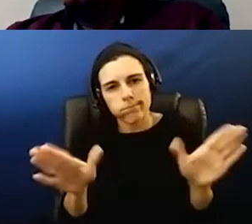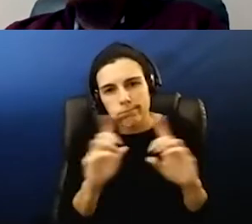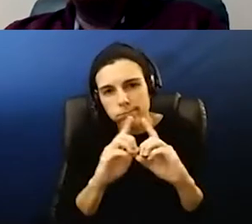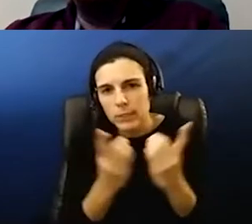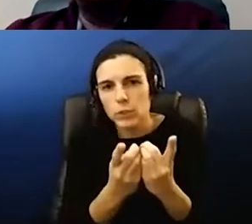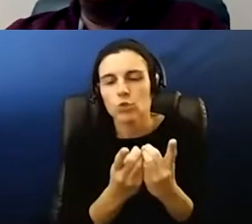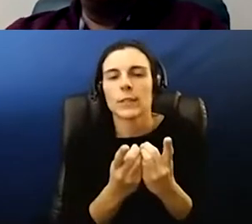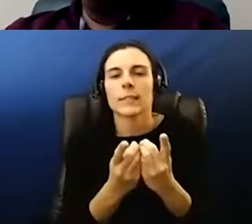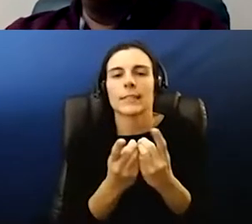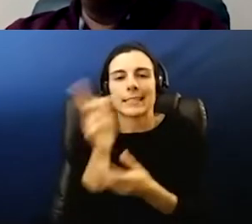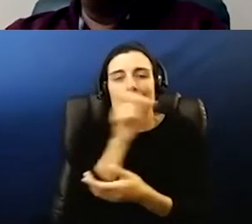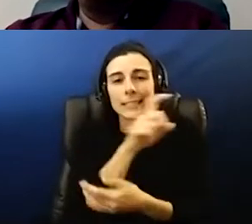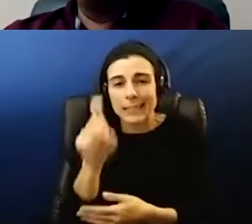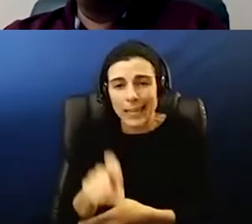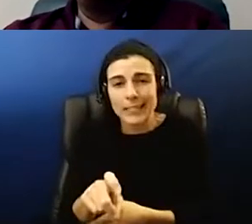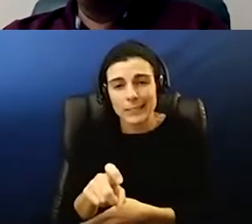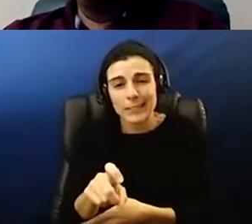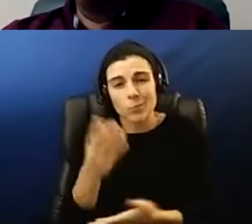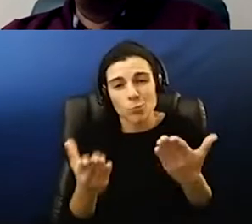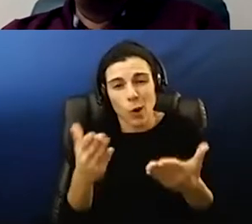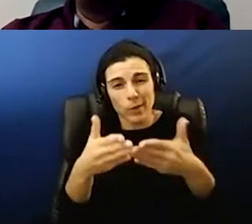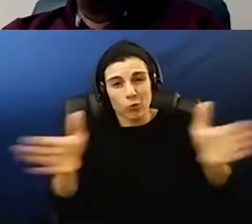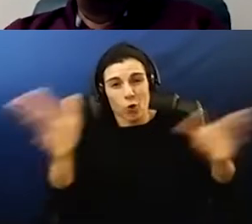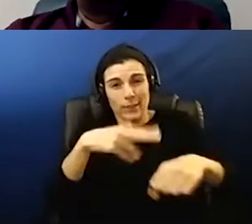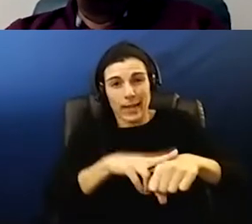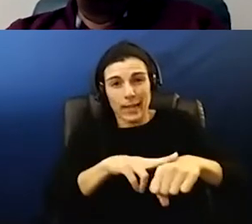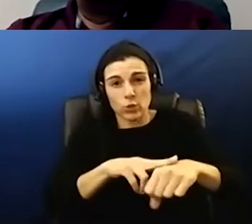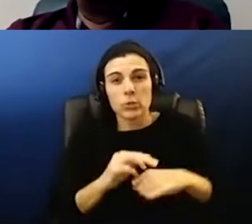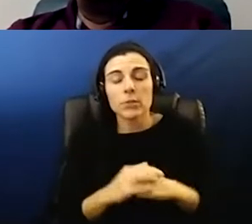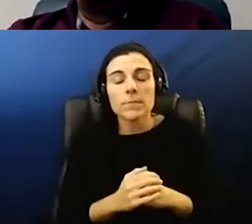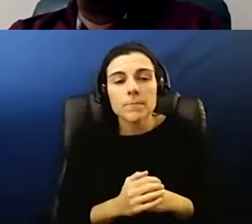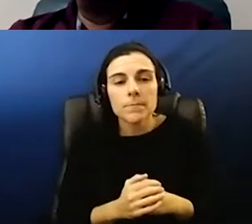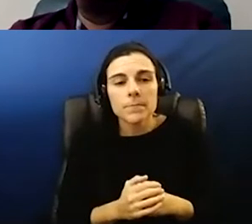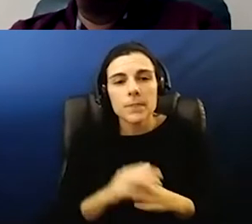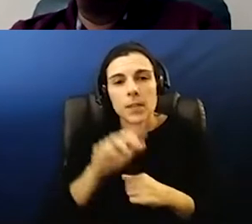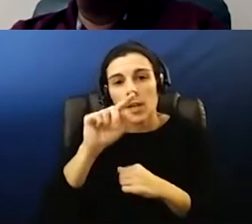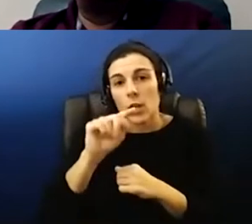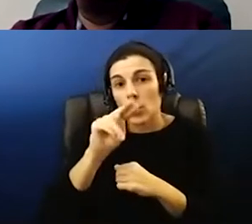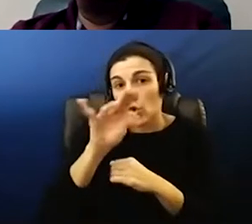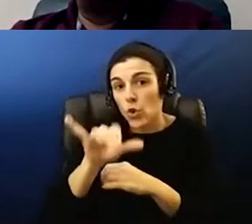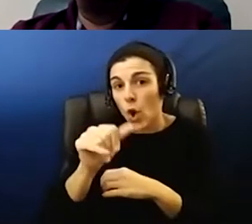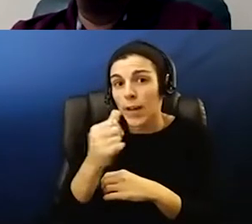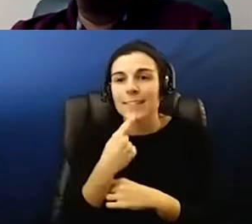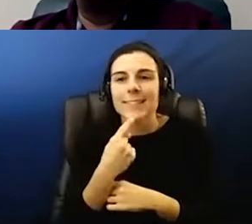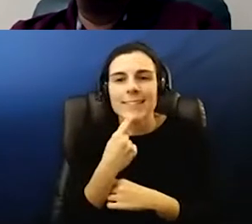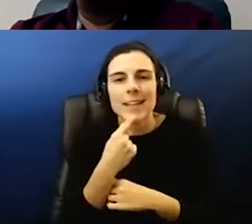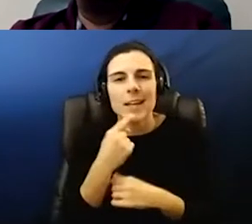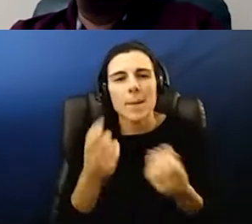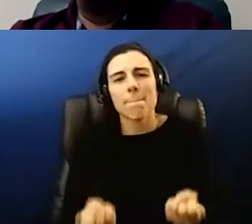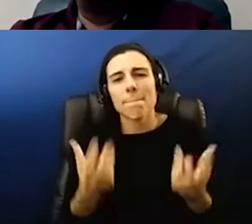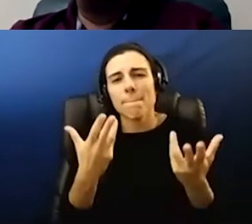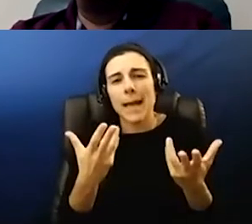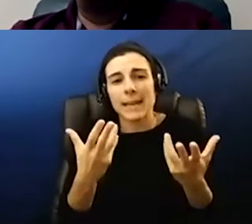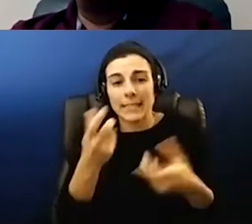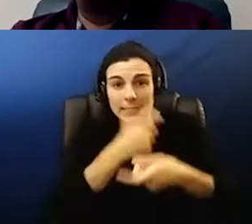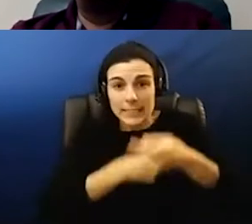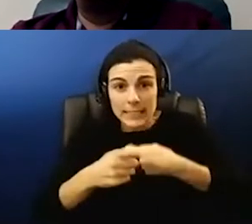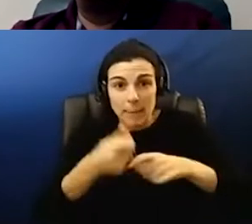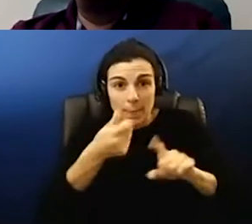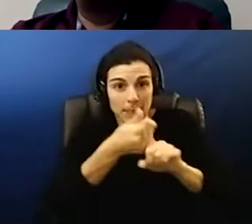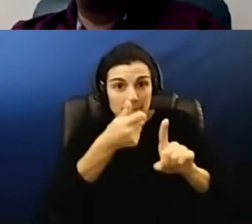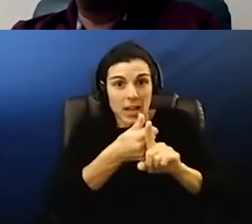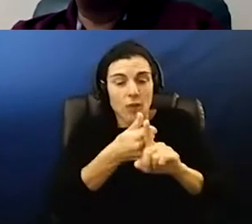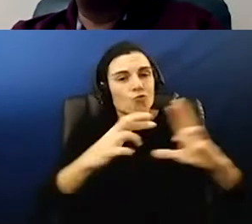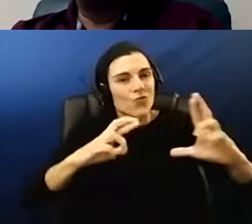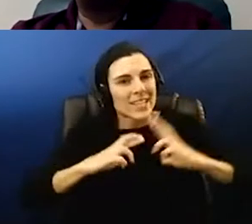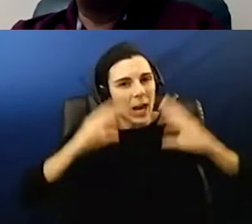the state of texas and probably across the nation um as tanya said a lot of our substitutes are retired teachers they're